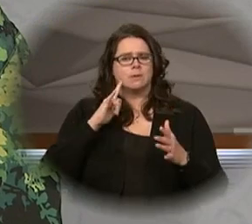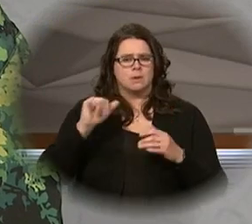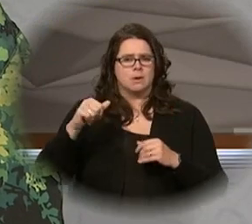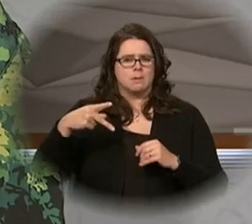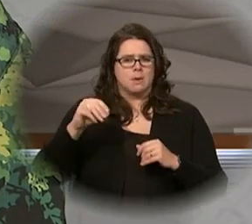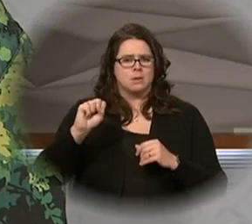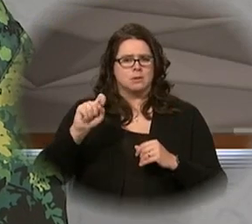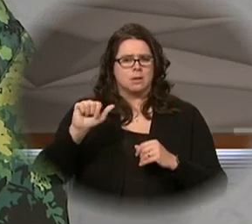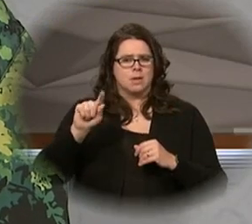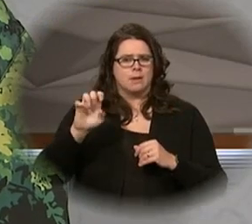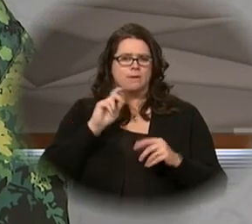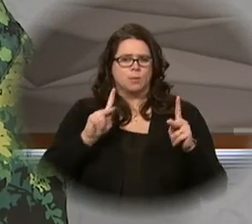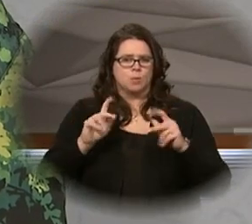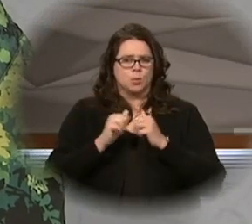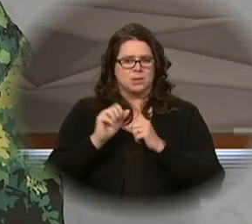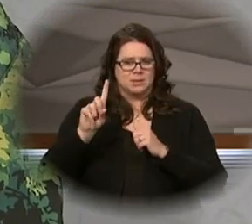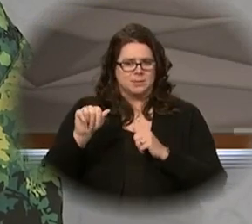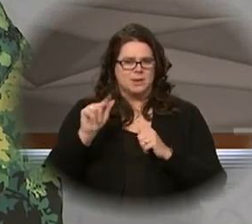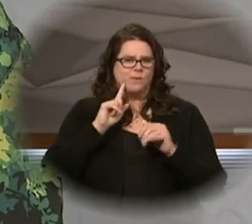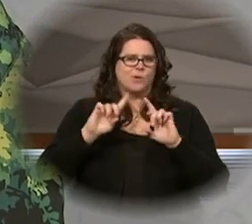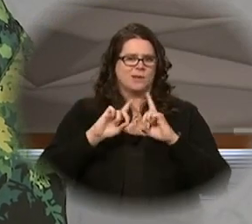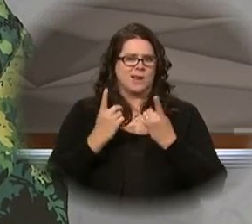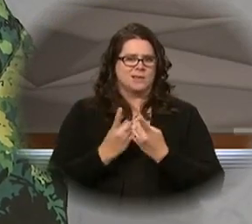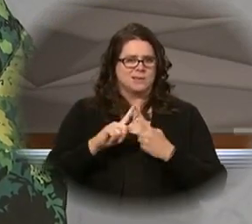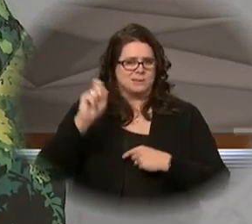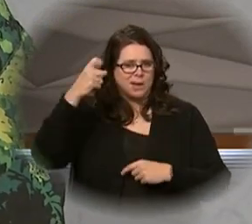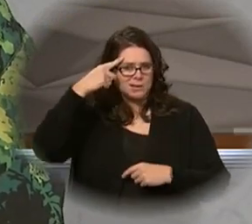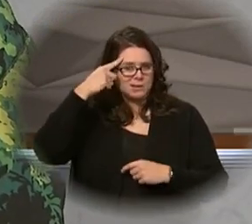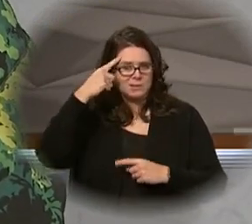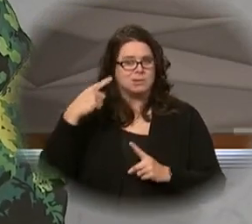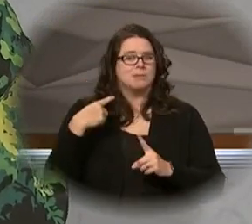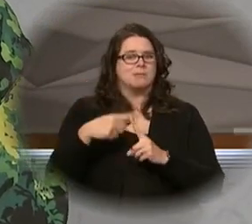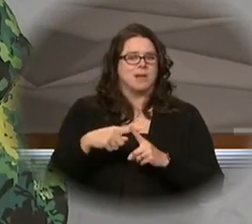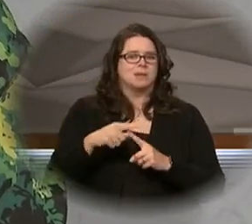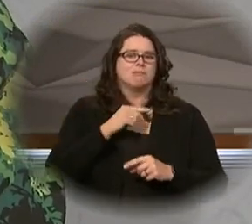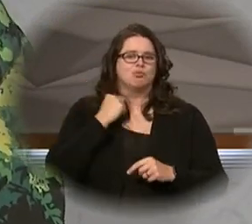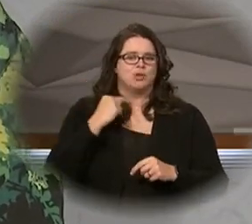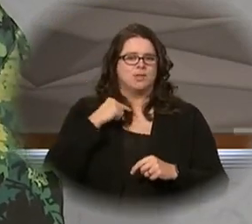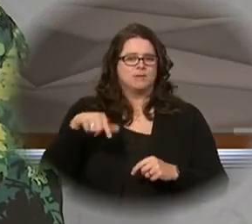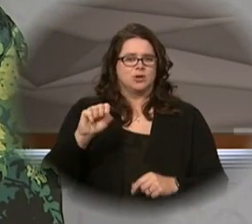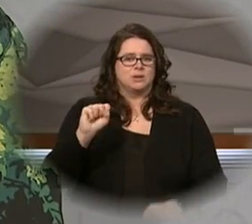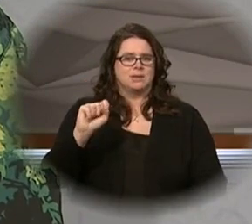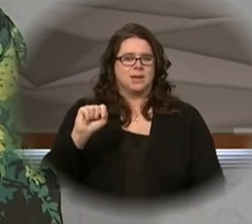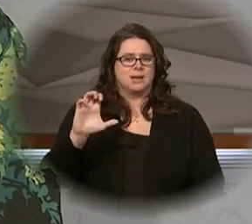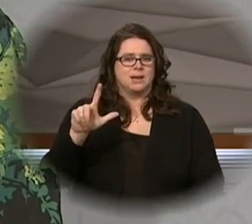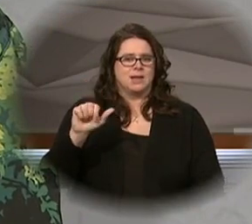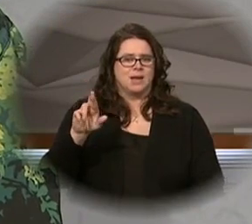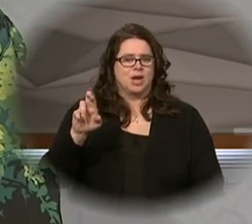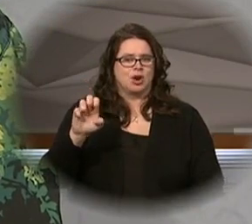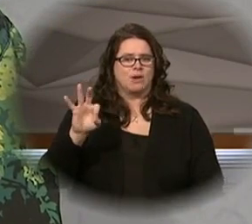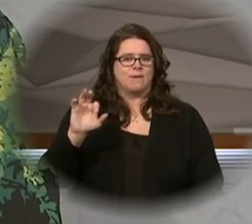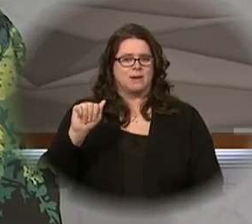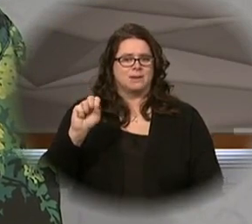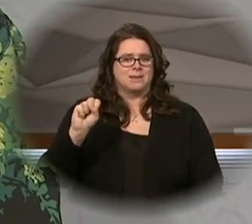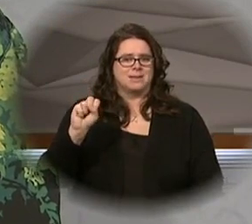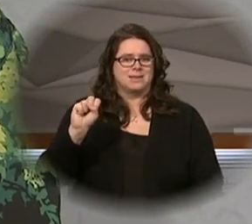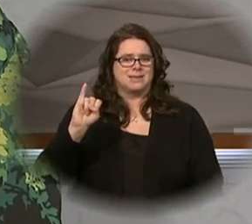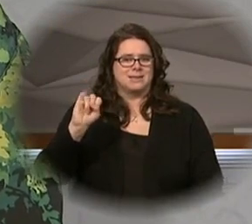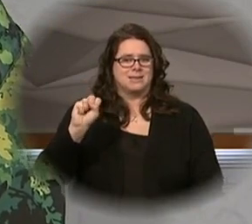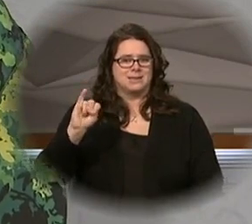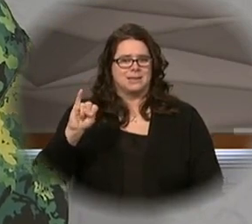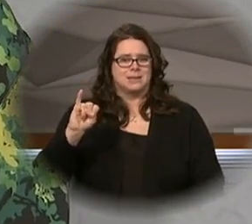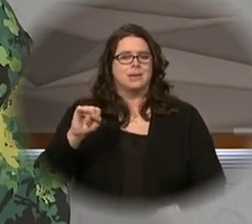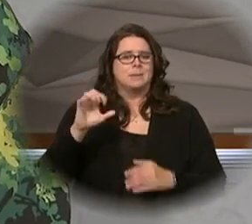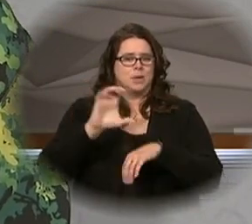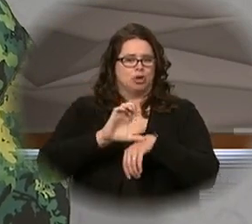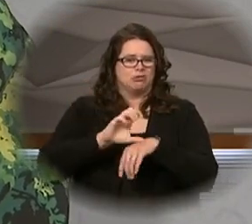with Disabilities of the Diocese of Madison and the Pastor of St. Clair of Assisi Parish in Monroe. I